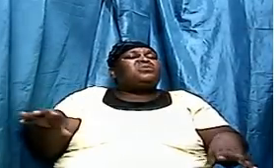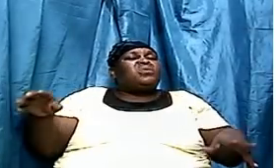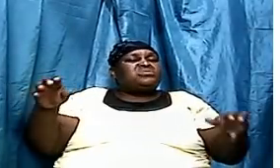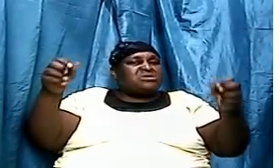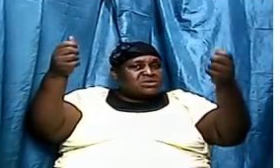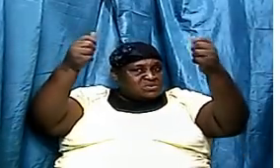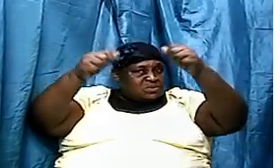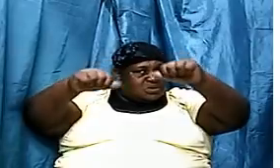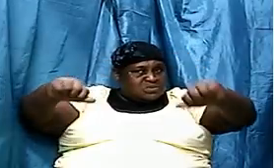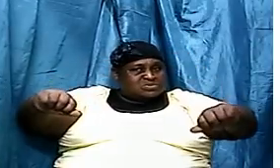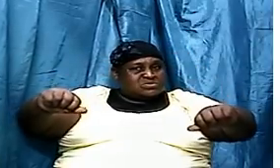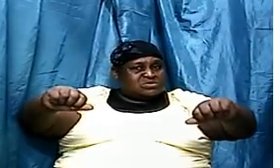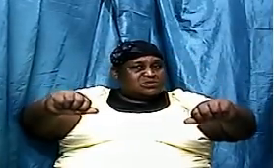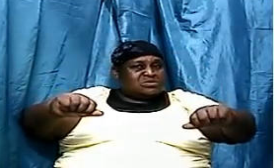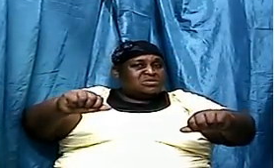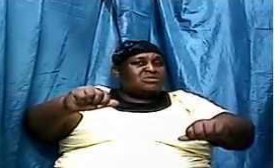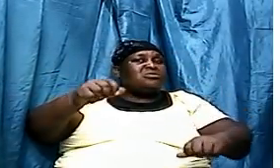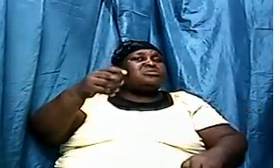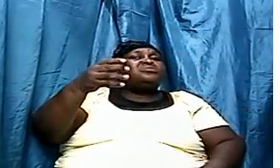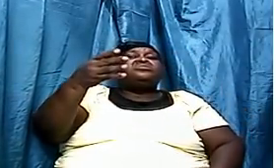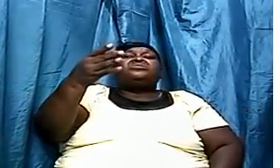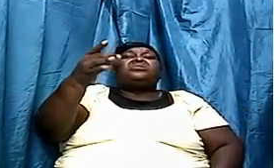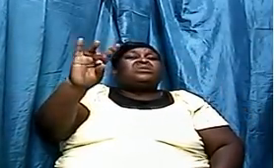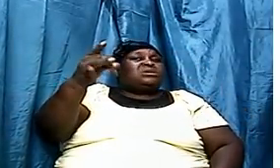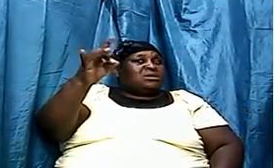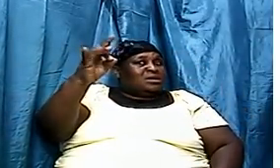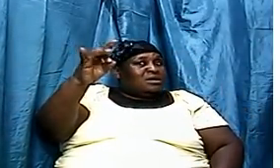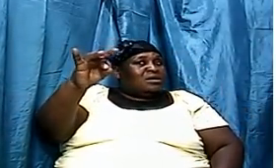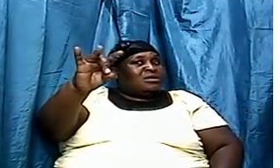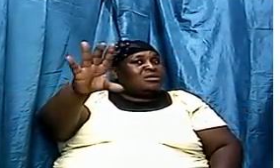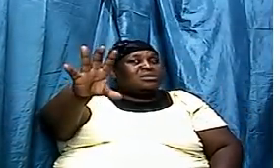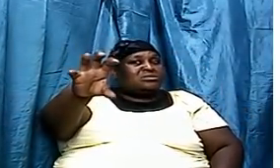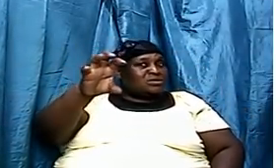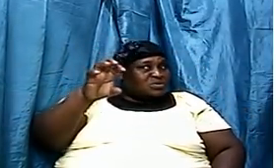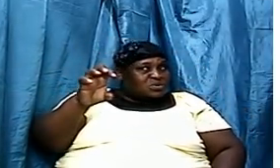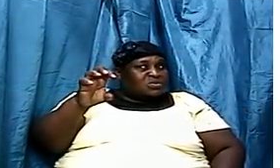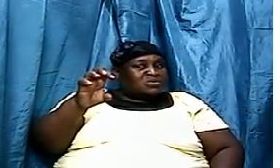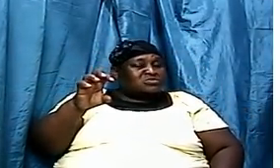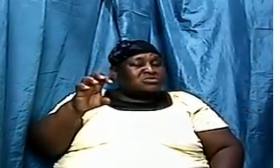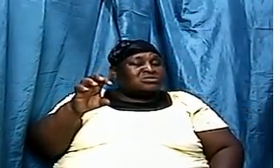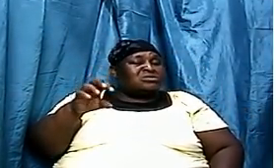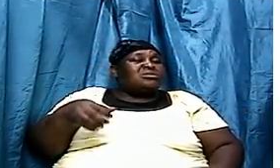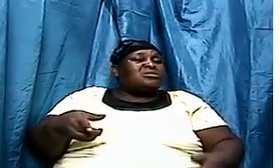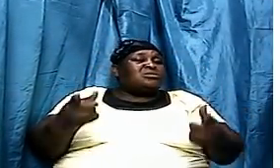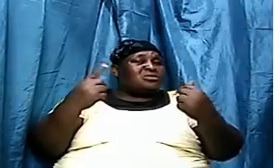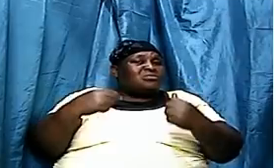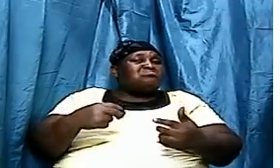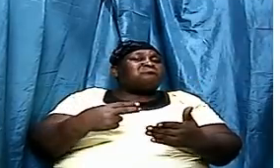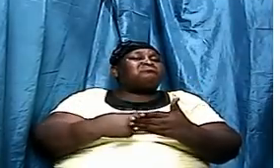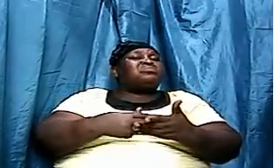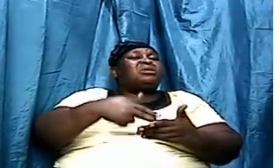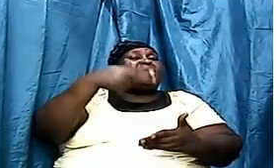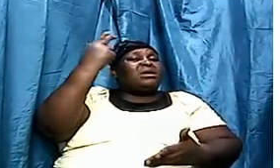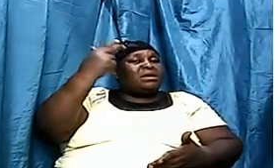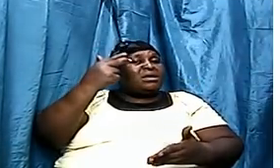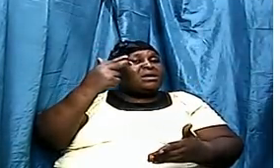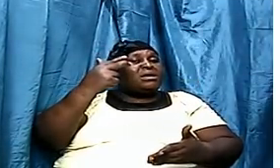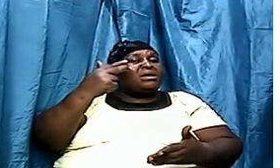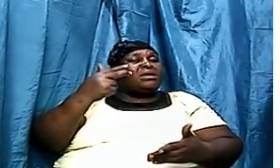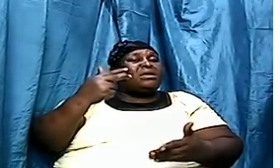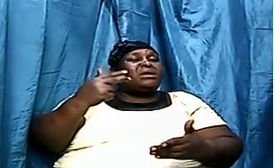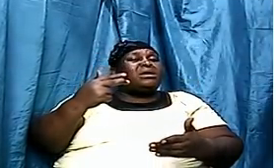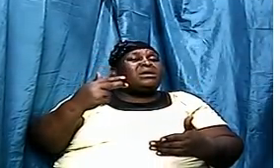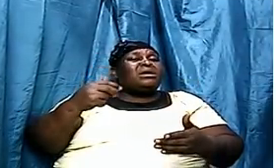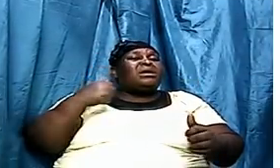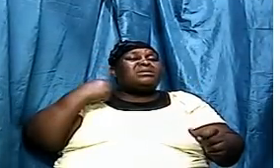However, in the 1800s, after that, there came what is called the higher critical attack. Amen. That began